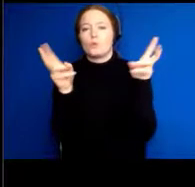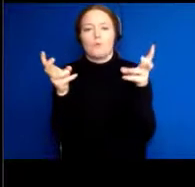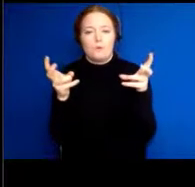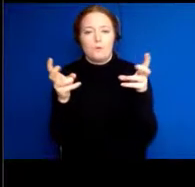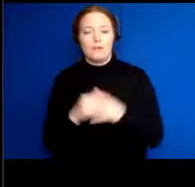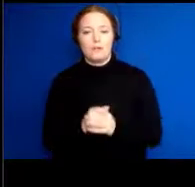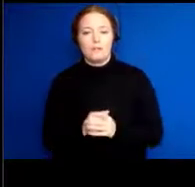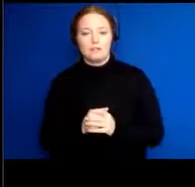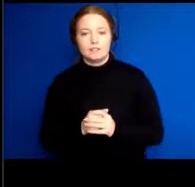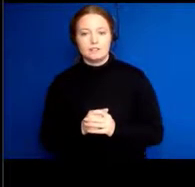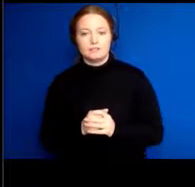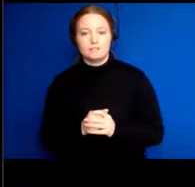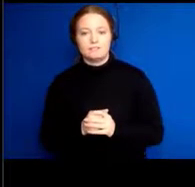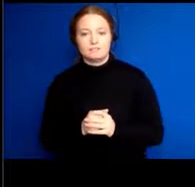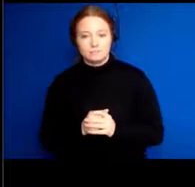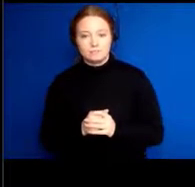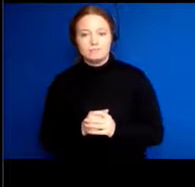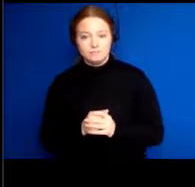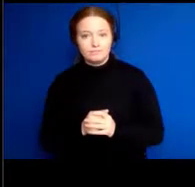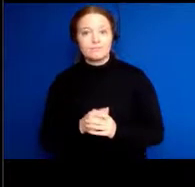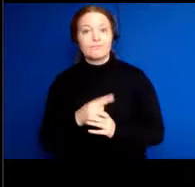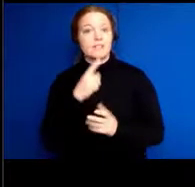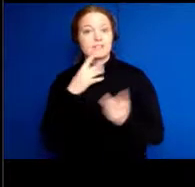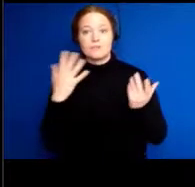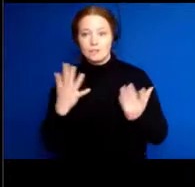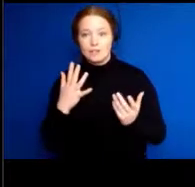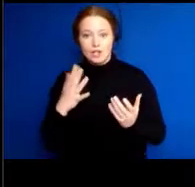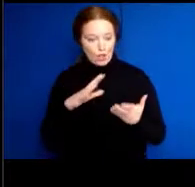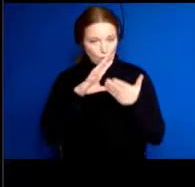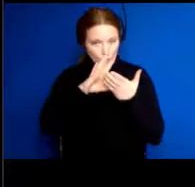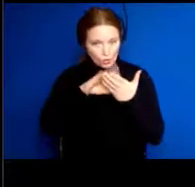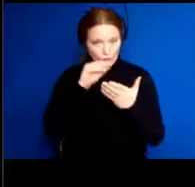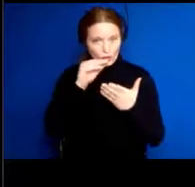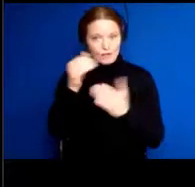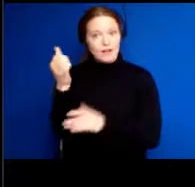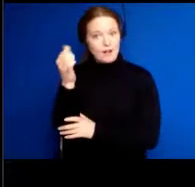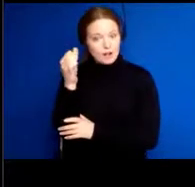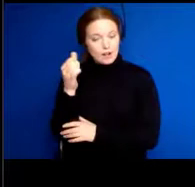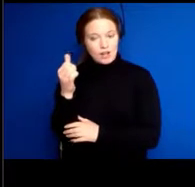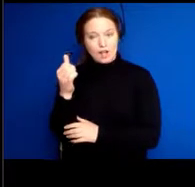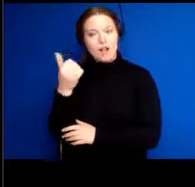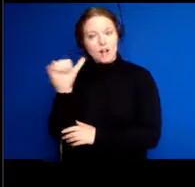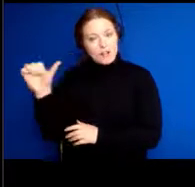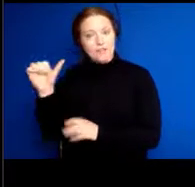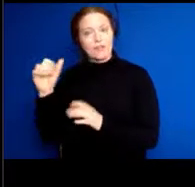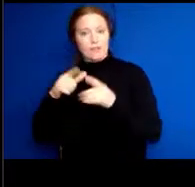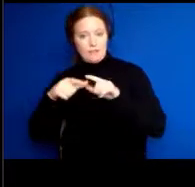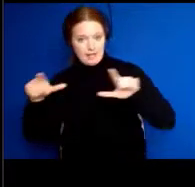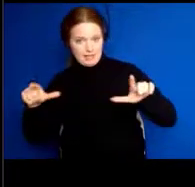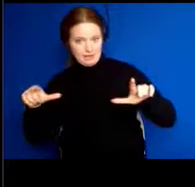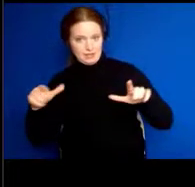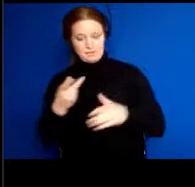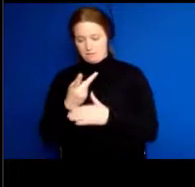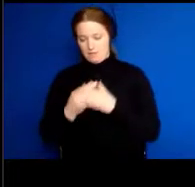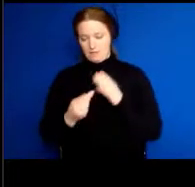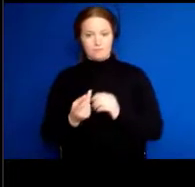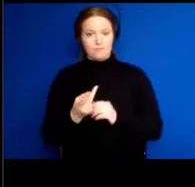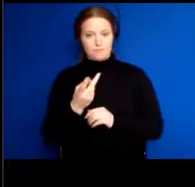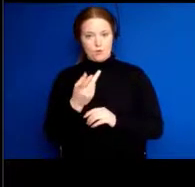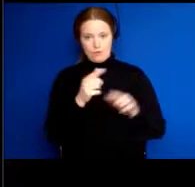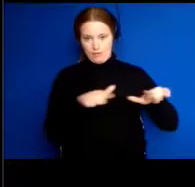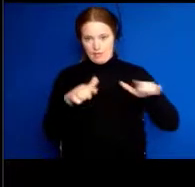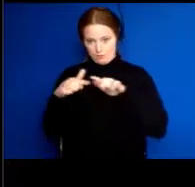learning a foreign language or bilingualism and music training being some of the